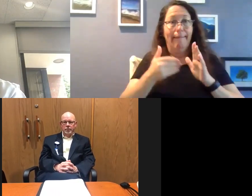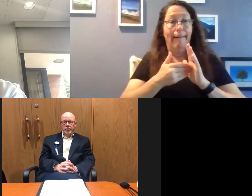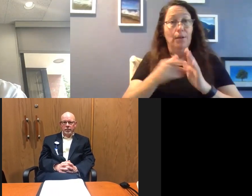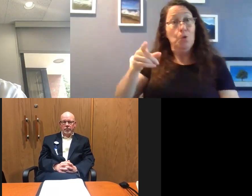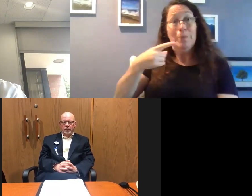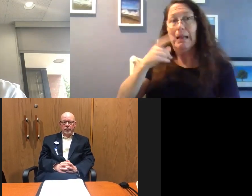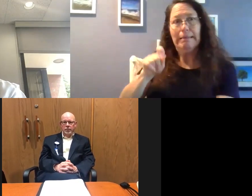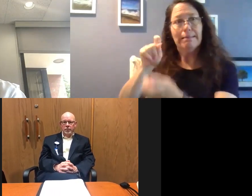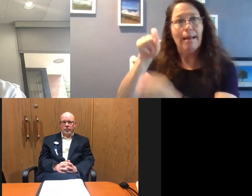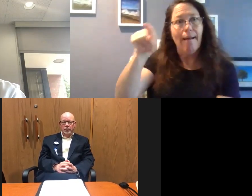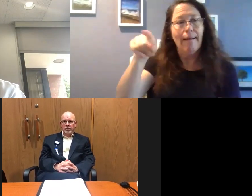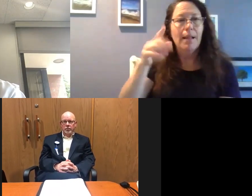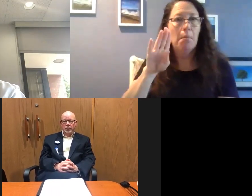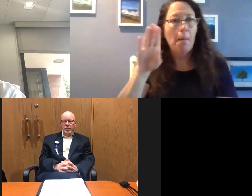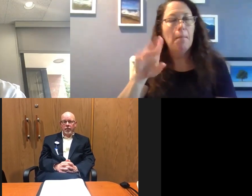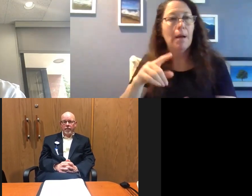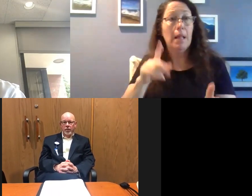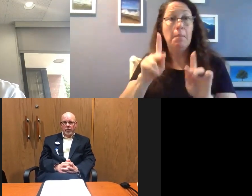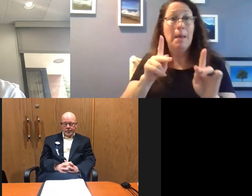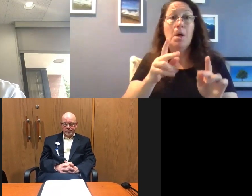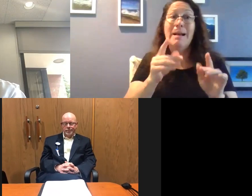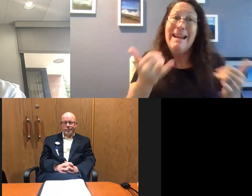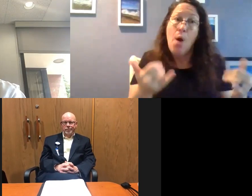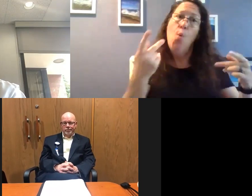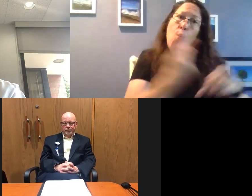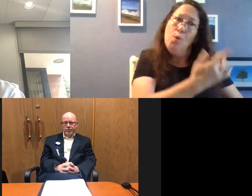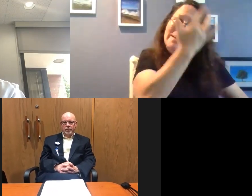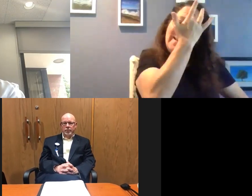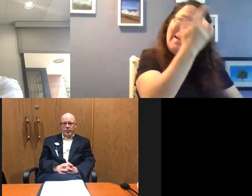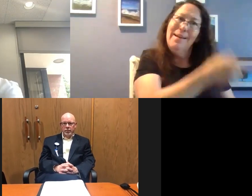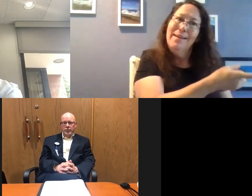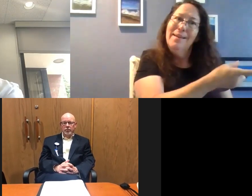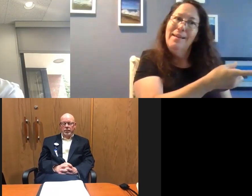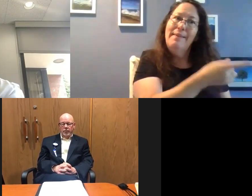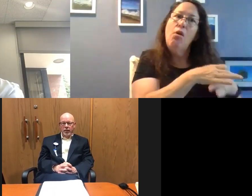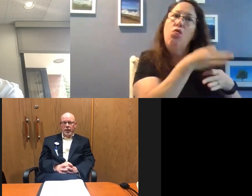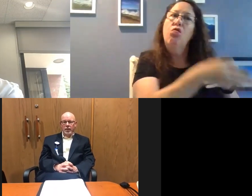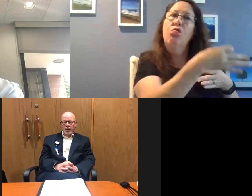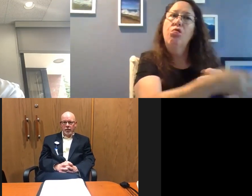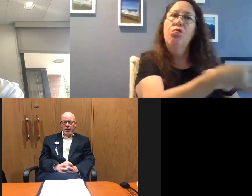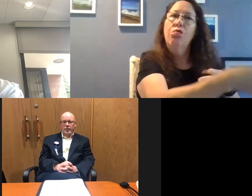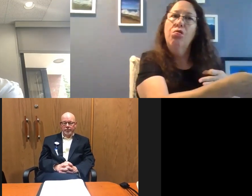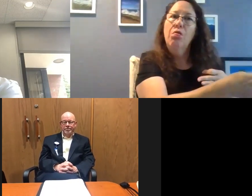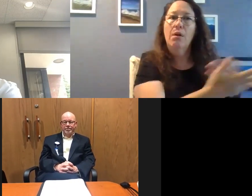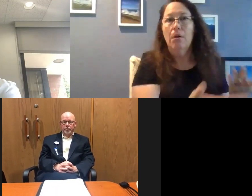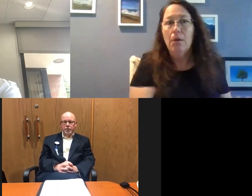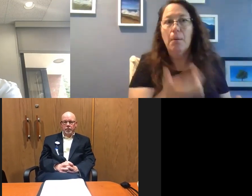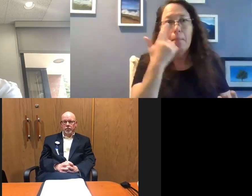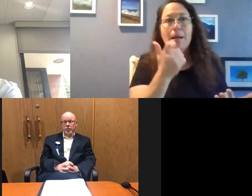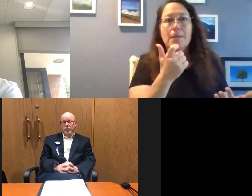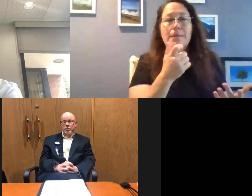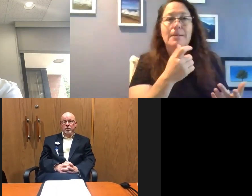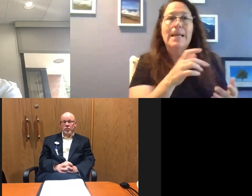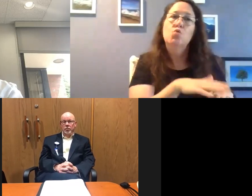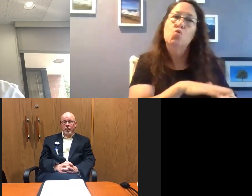said it, the people that are coming in now are sicker than we would normally see because their care was